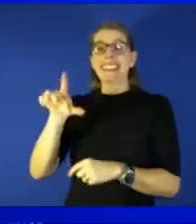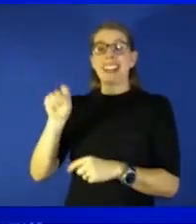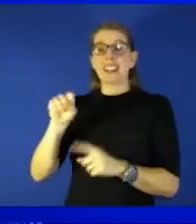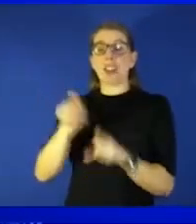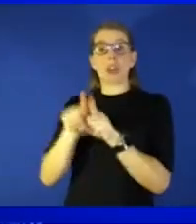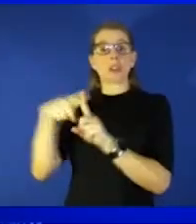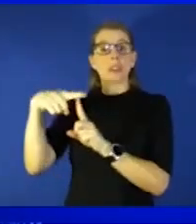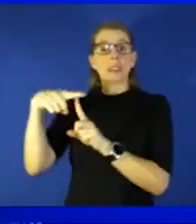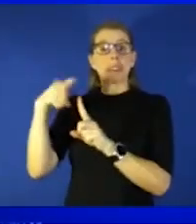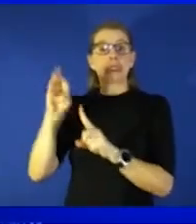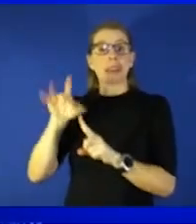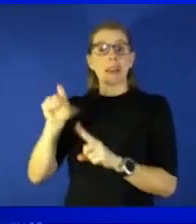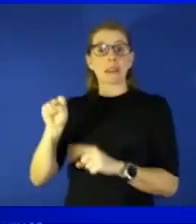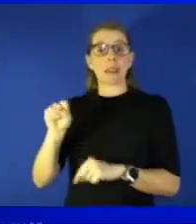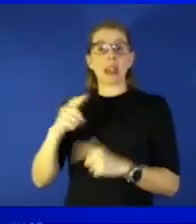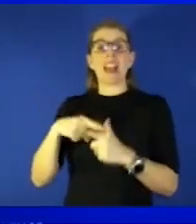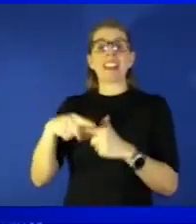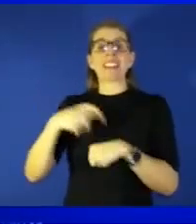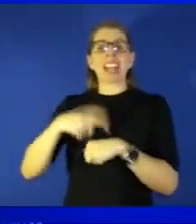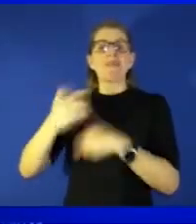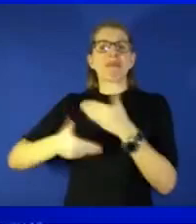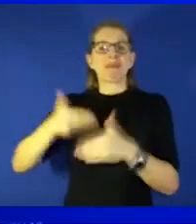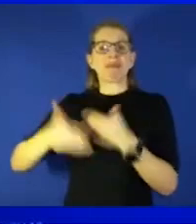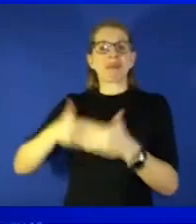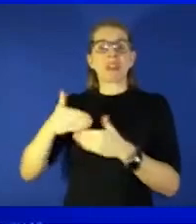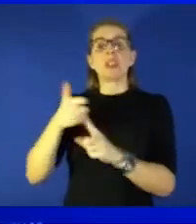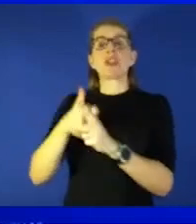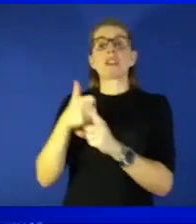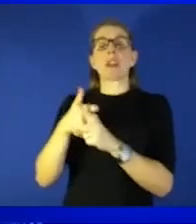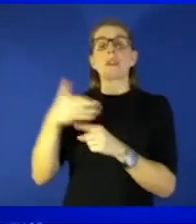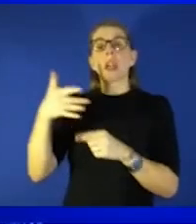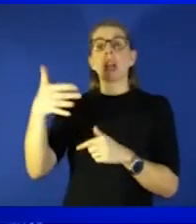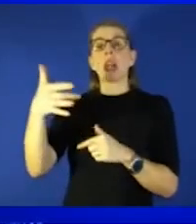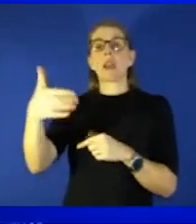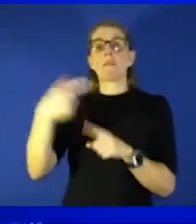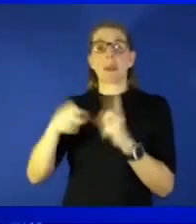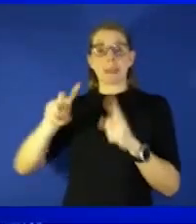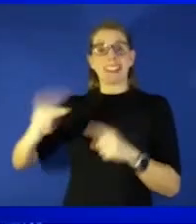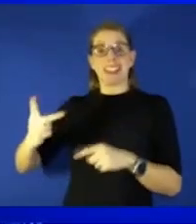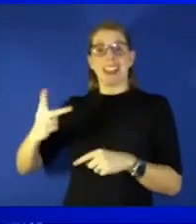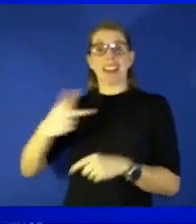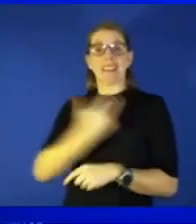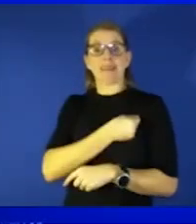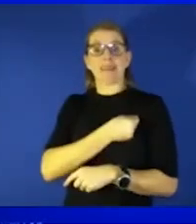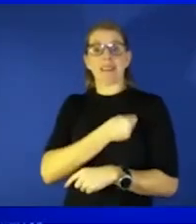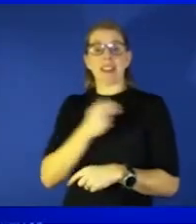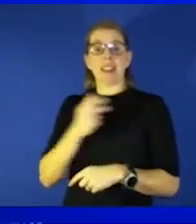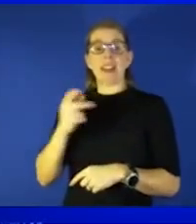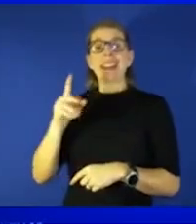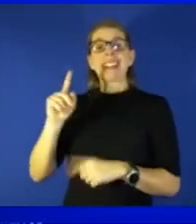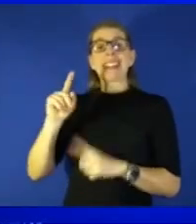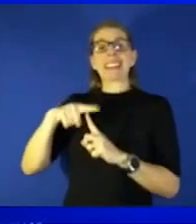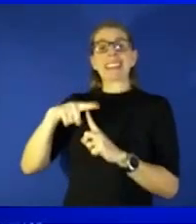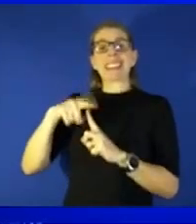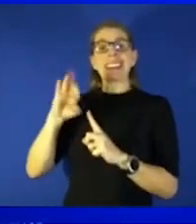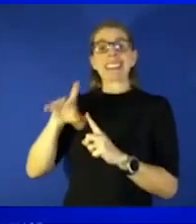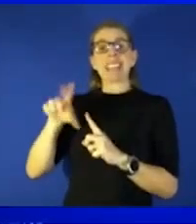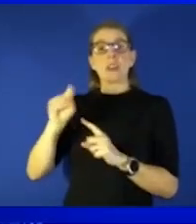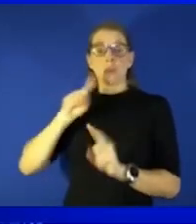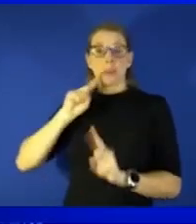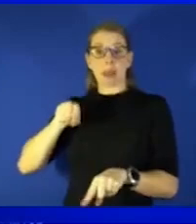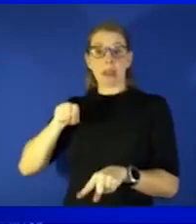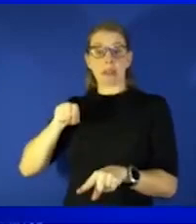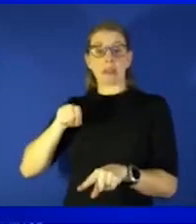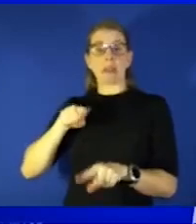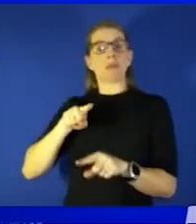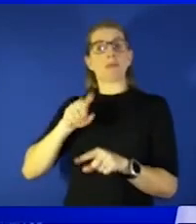and then over time especially when you are further out from that second dose those t cell responses continue to mature